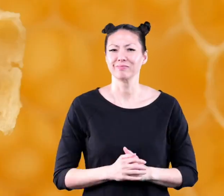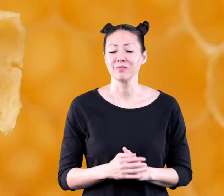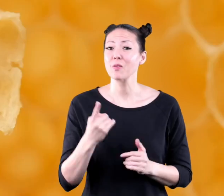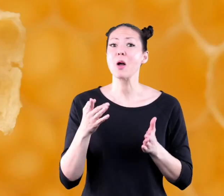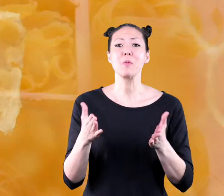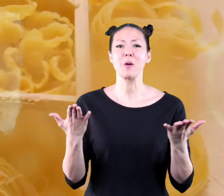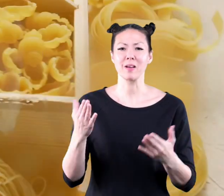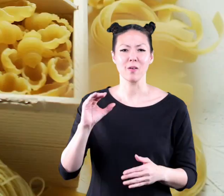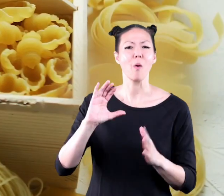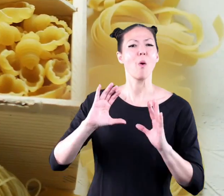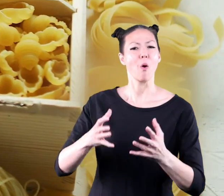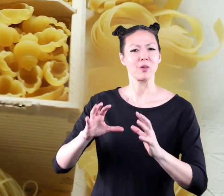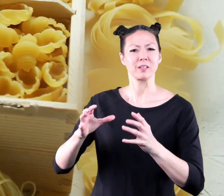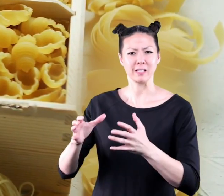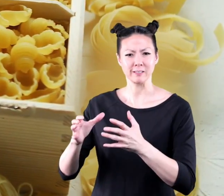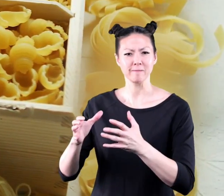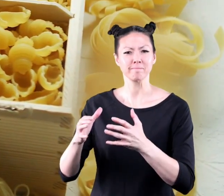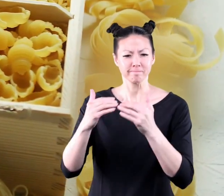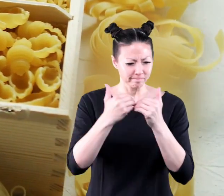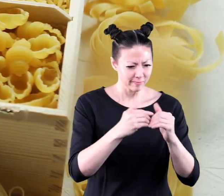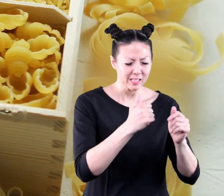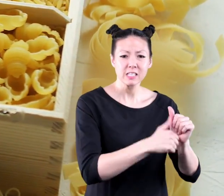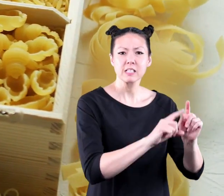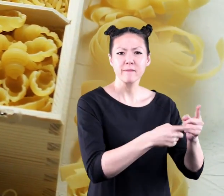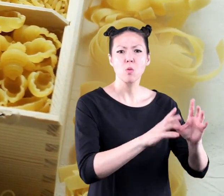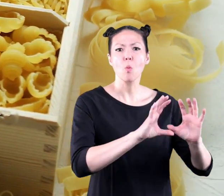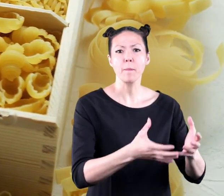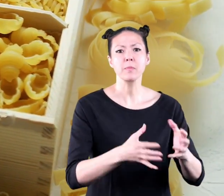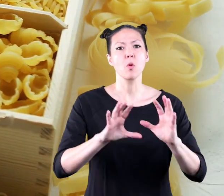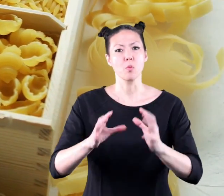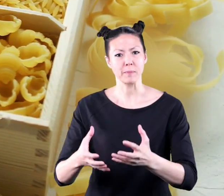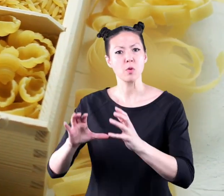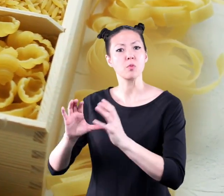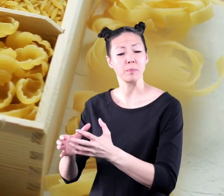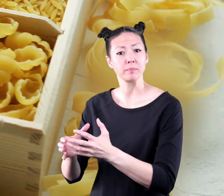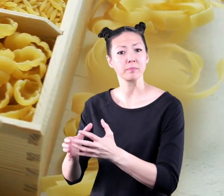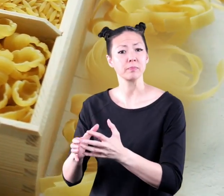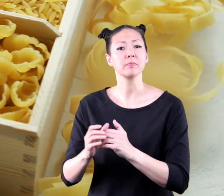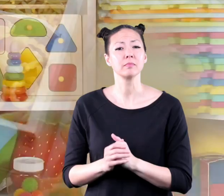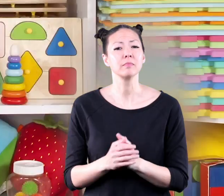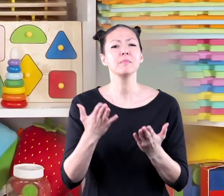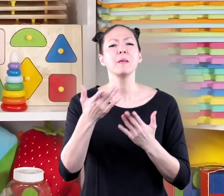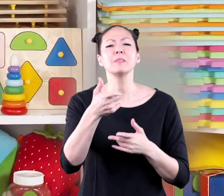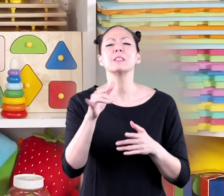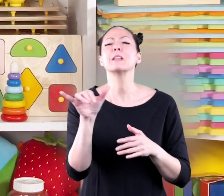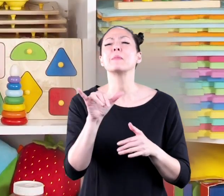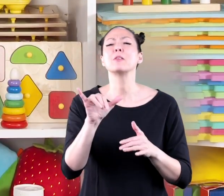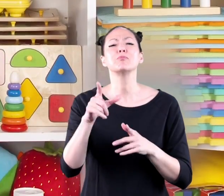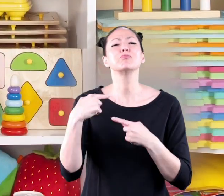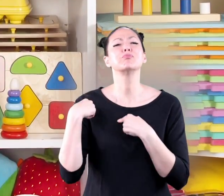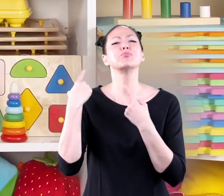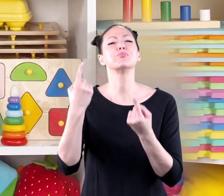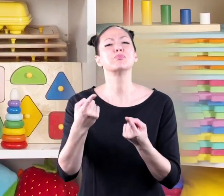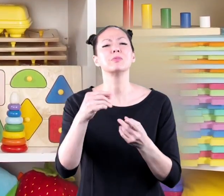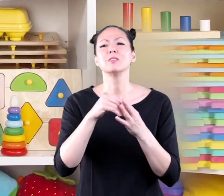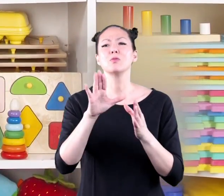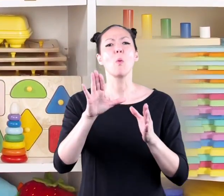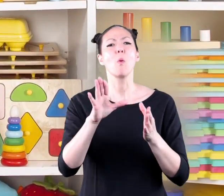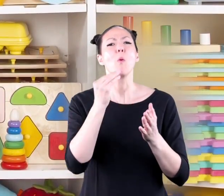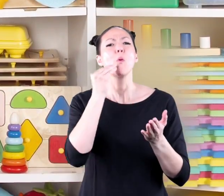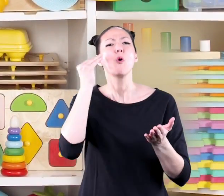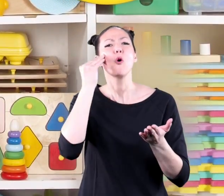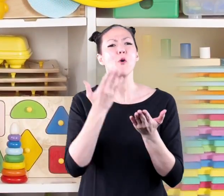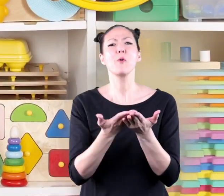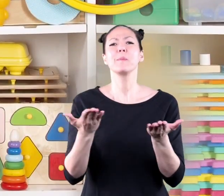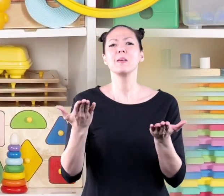one way is by organizing them into groups maybe you've done something similar with